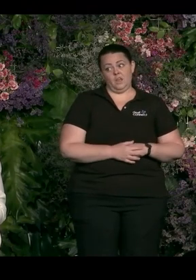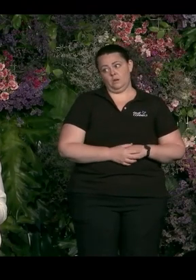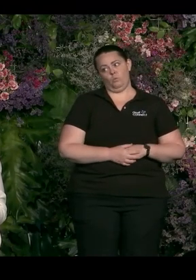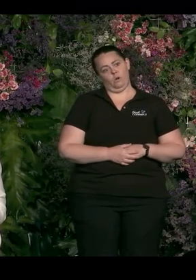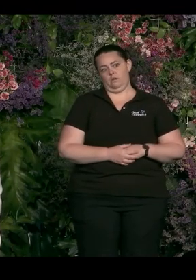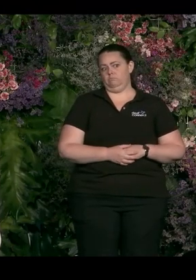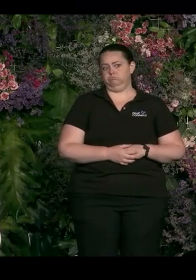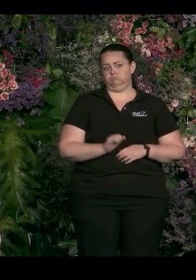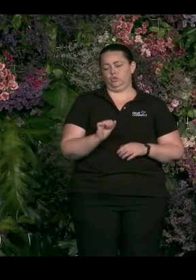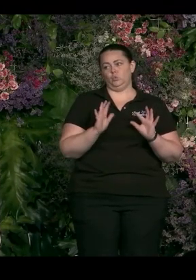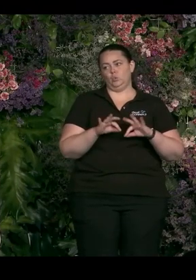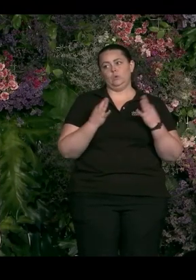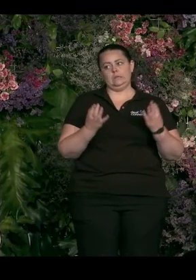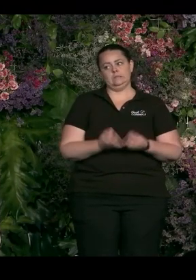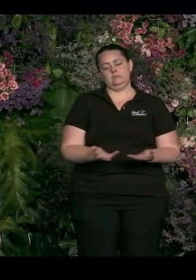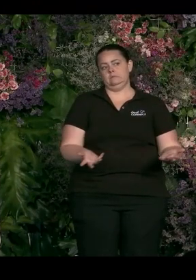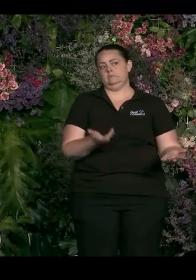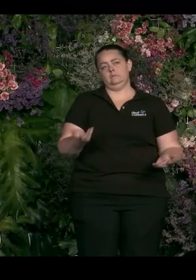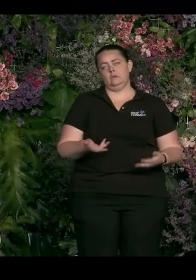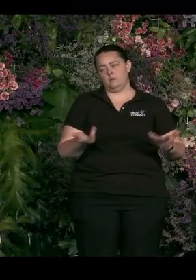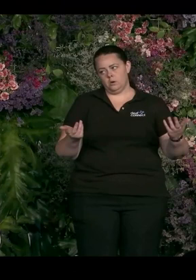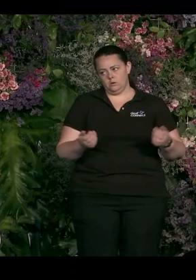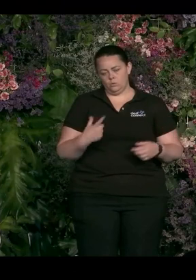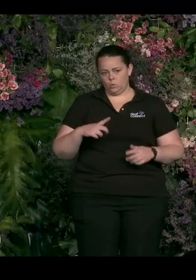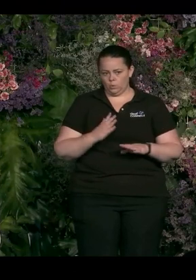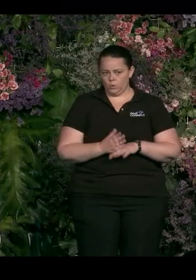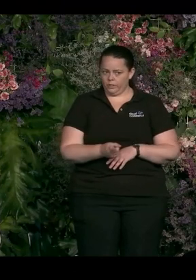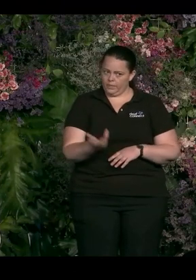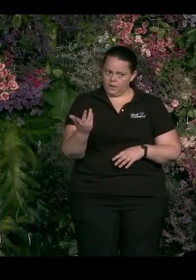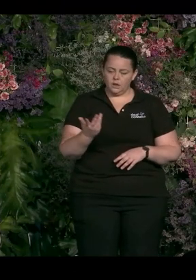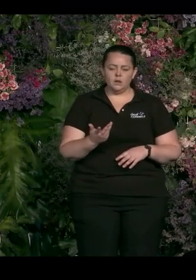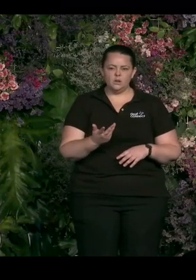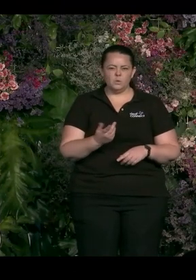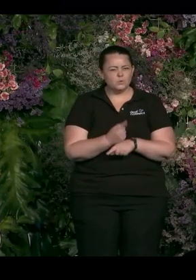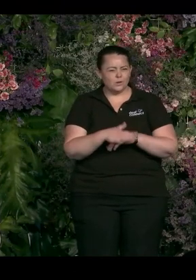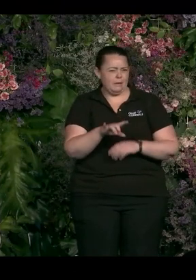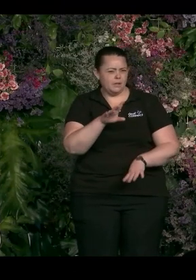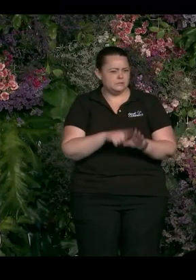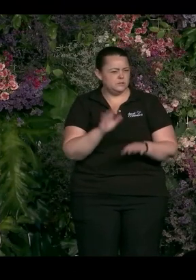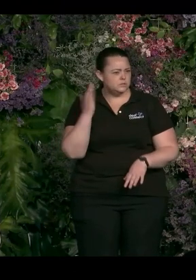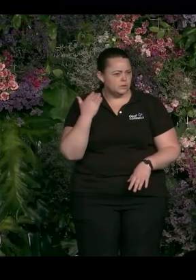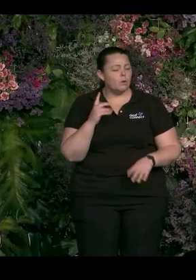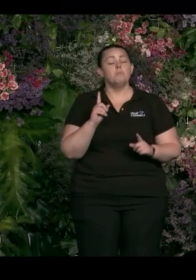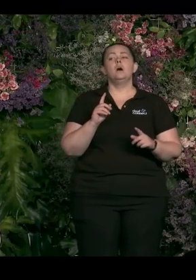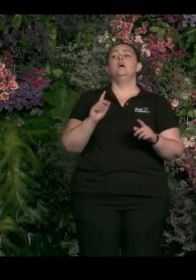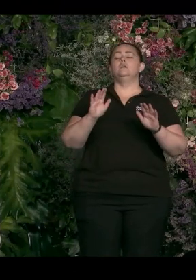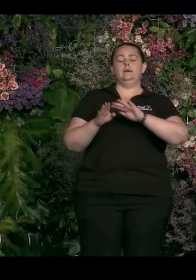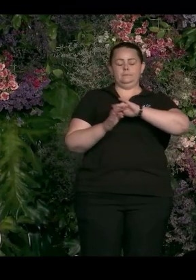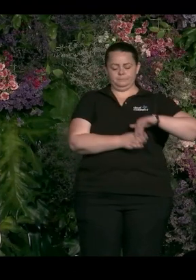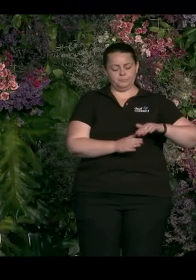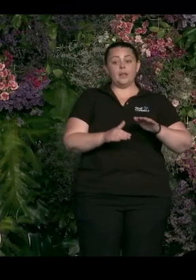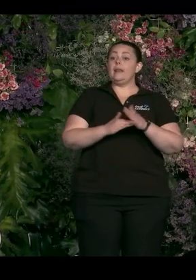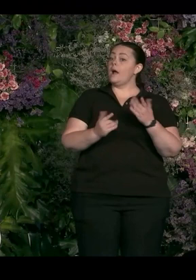I mean, that's, you know, where we were talking about those policies ten years ago, now that most organisations do have policies,